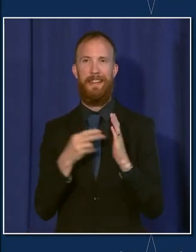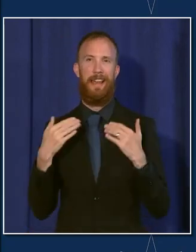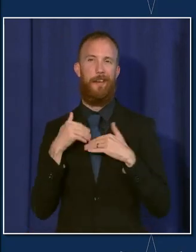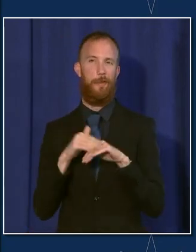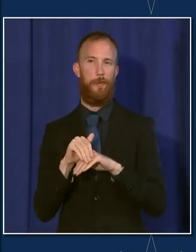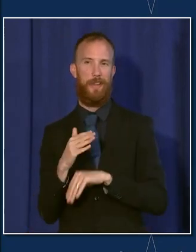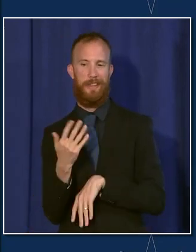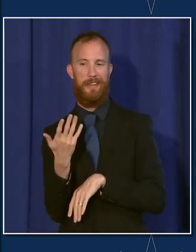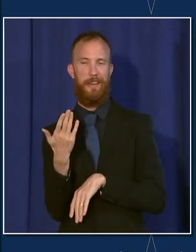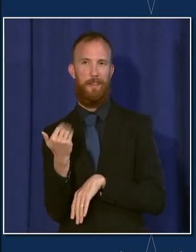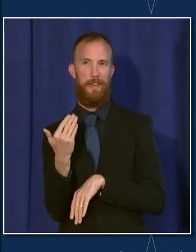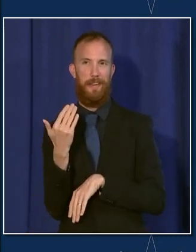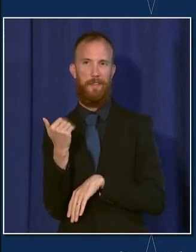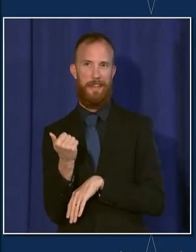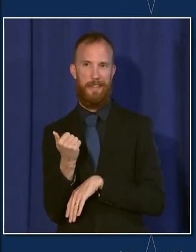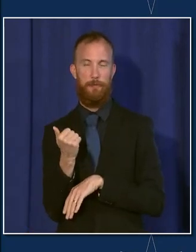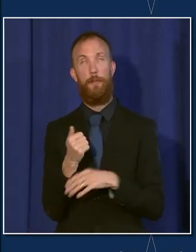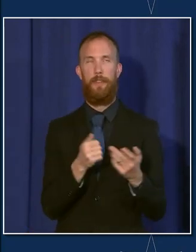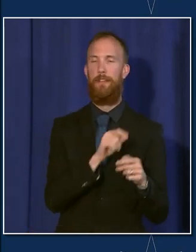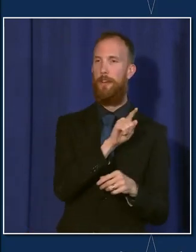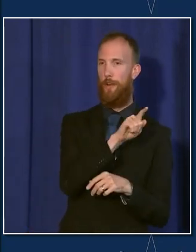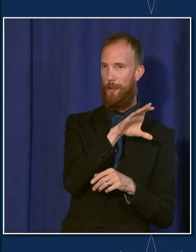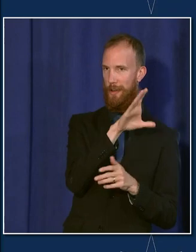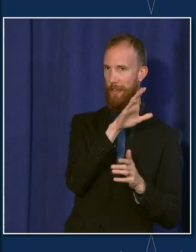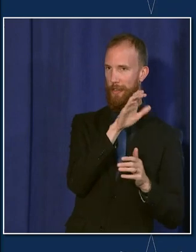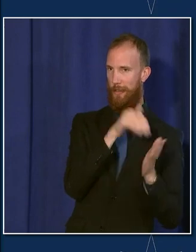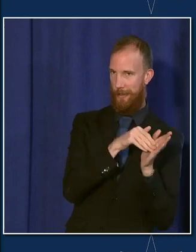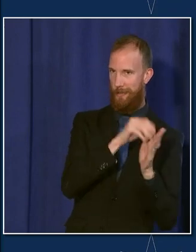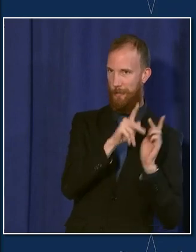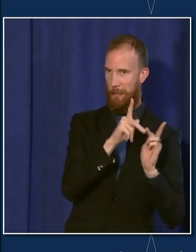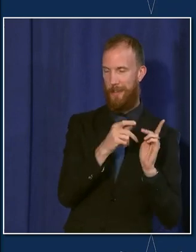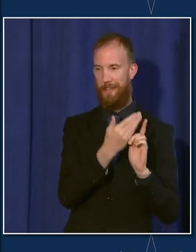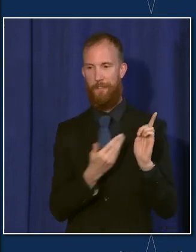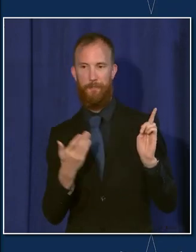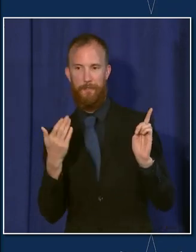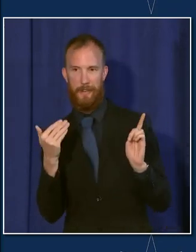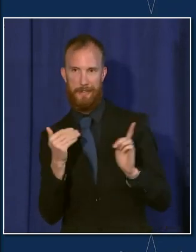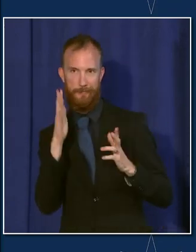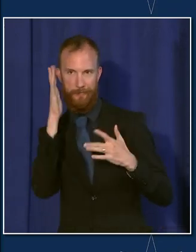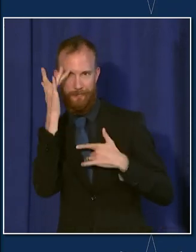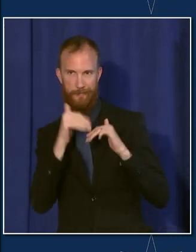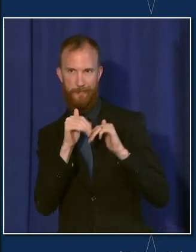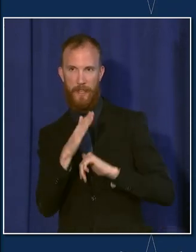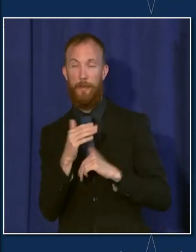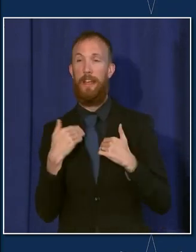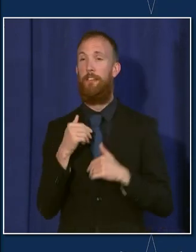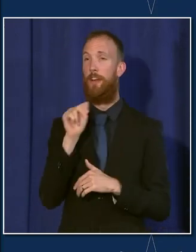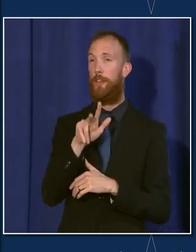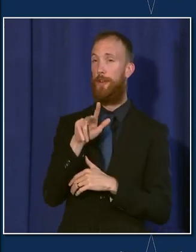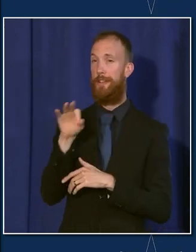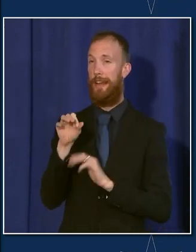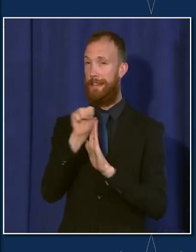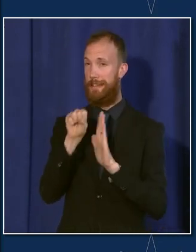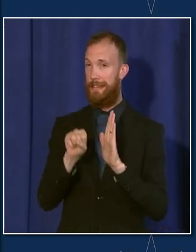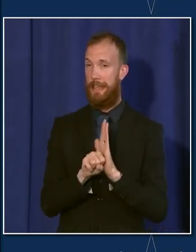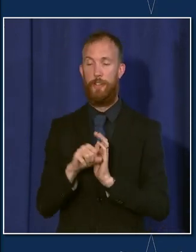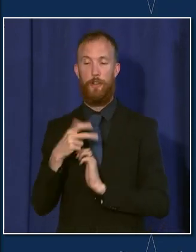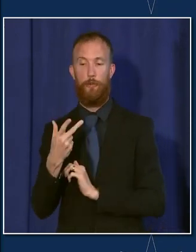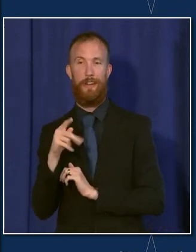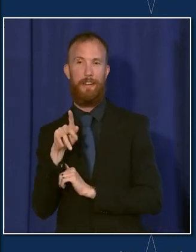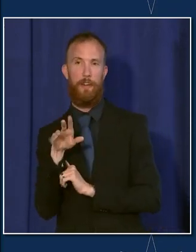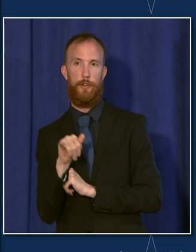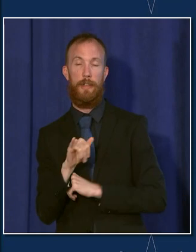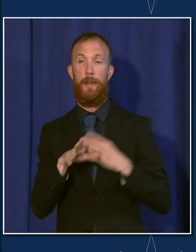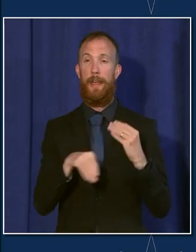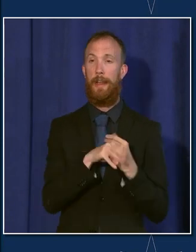than 15 daily cases per 100,000. We now have 39 states and three territories included. We added Minnesota,